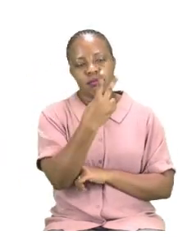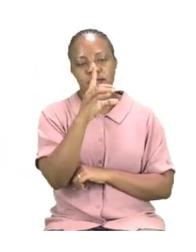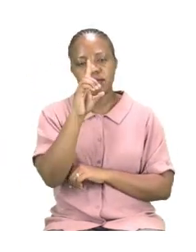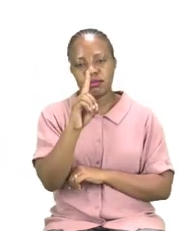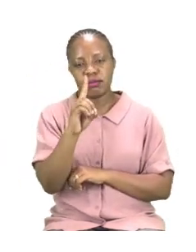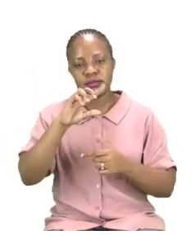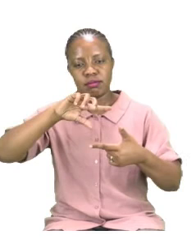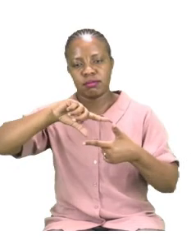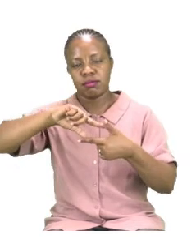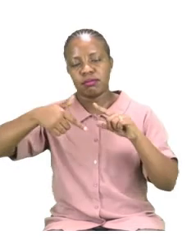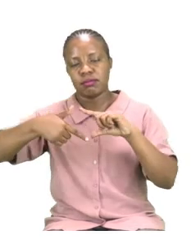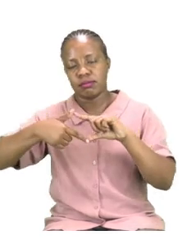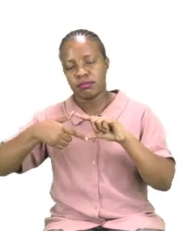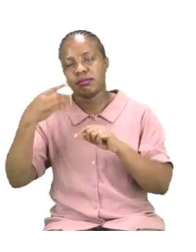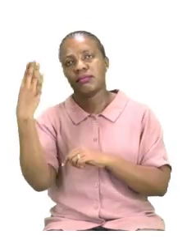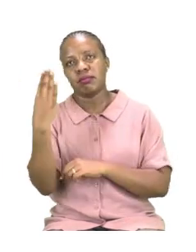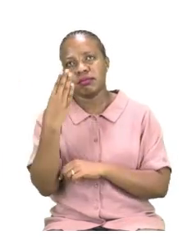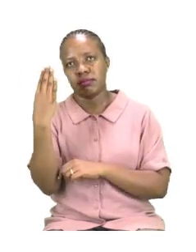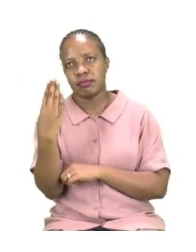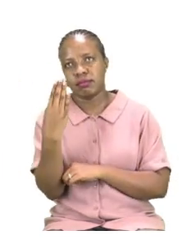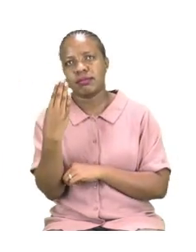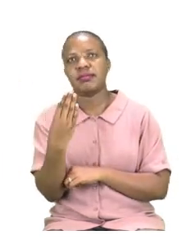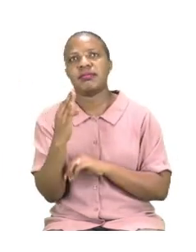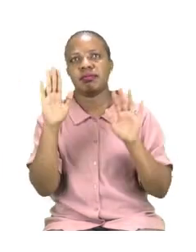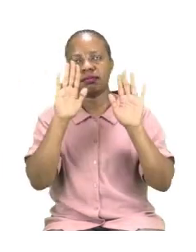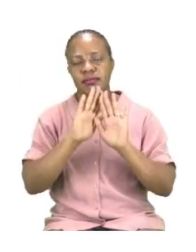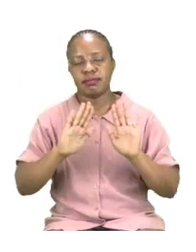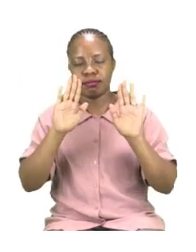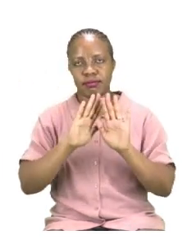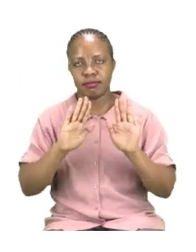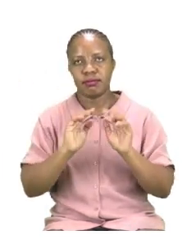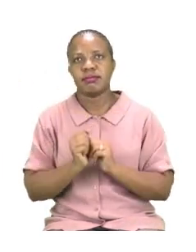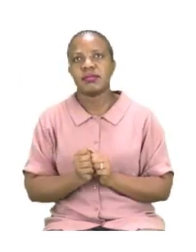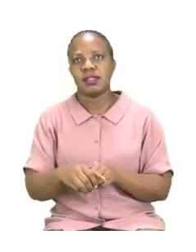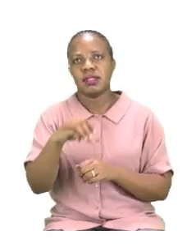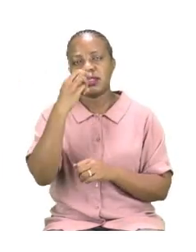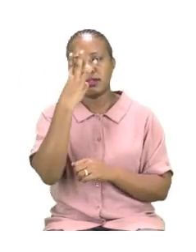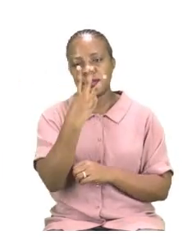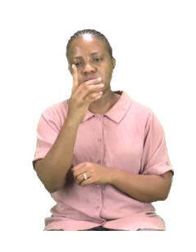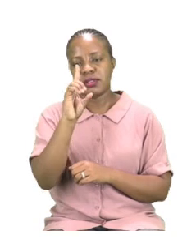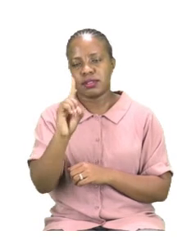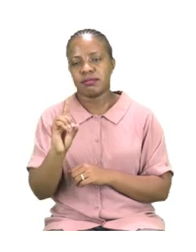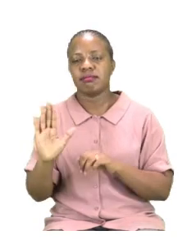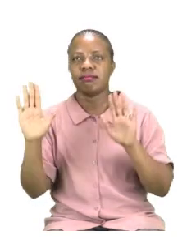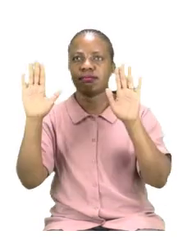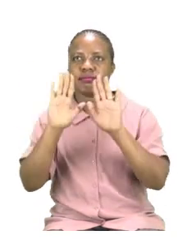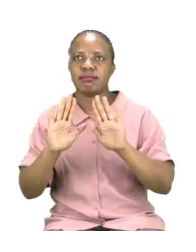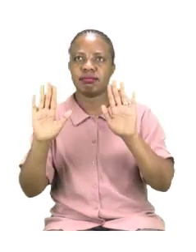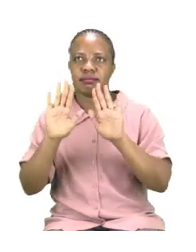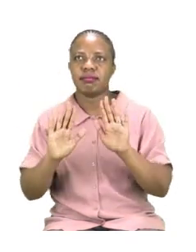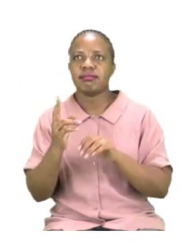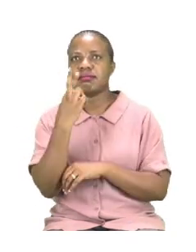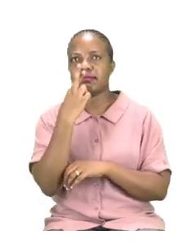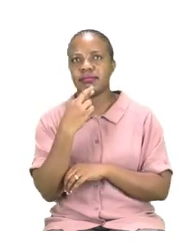shapes red. So first you are going to name each one. We are going to start with